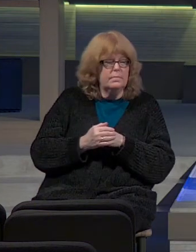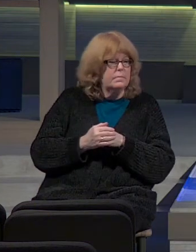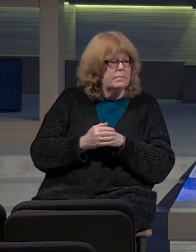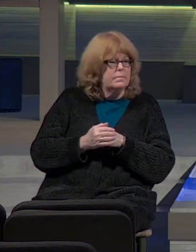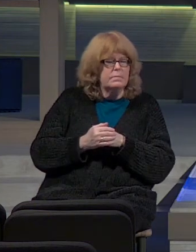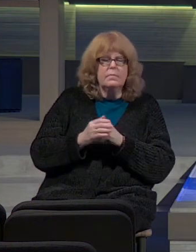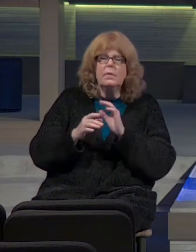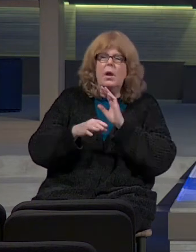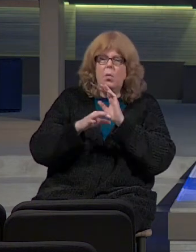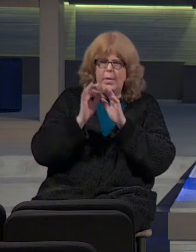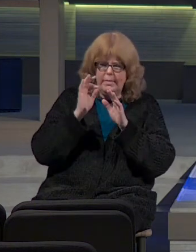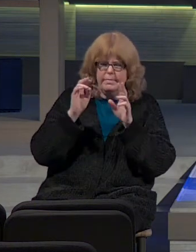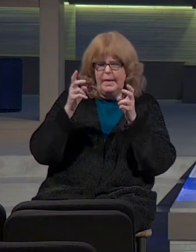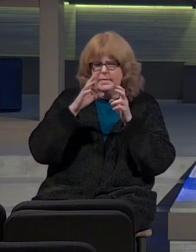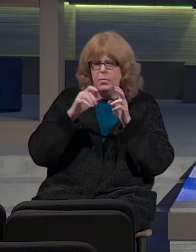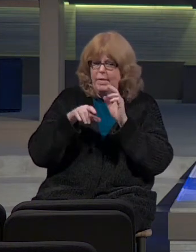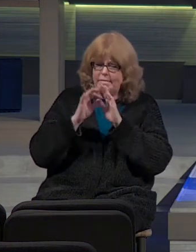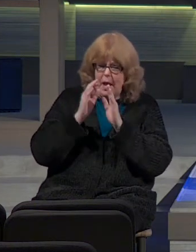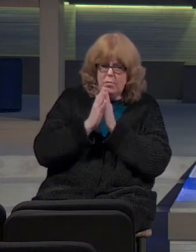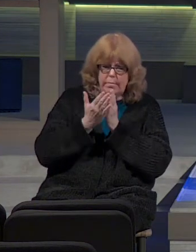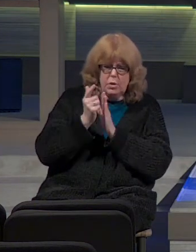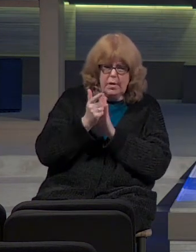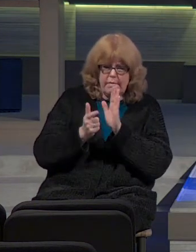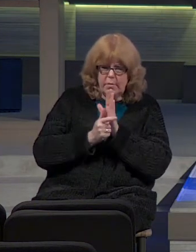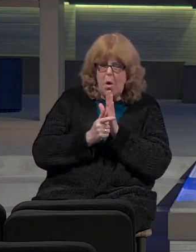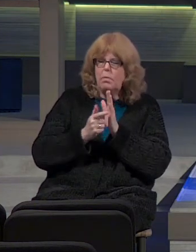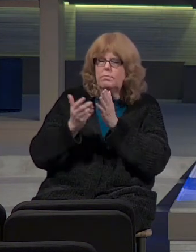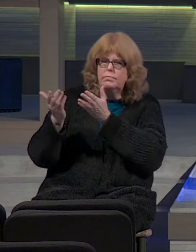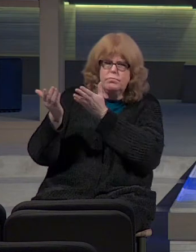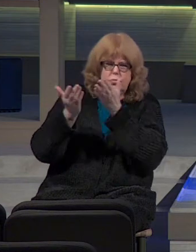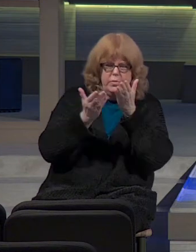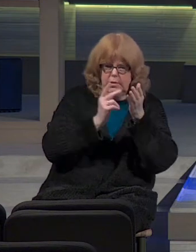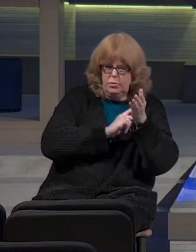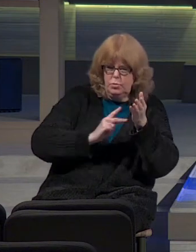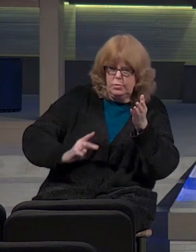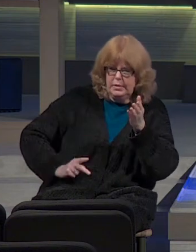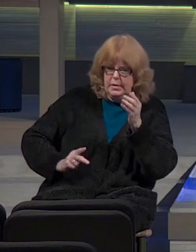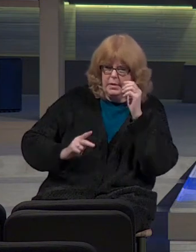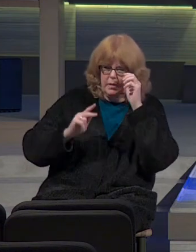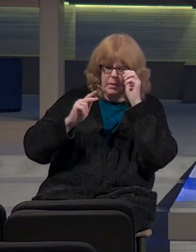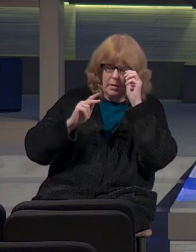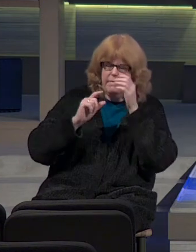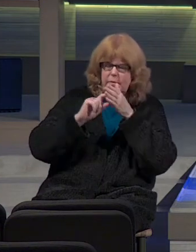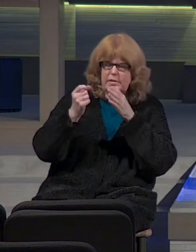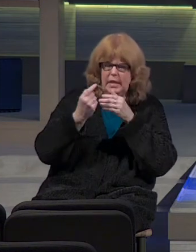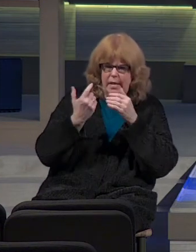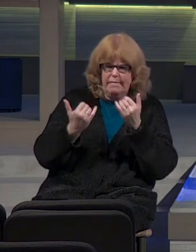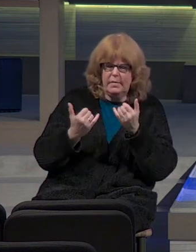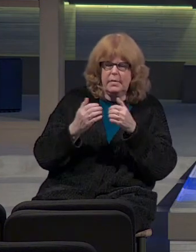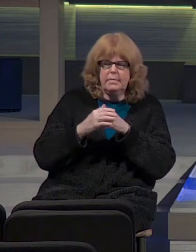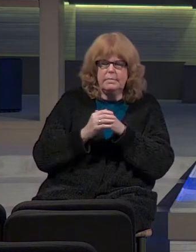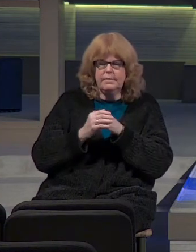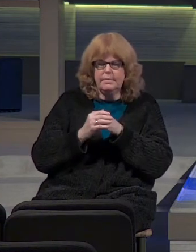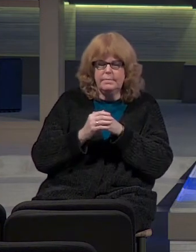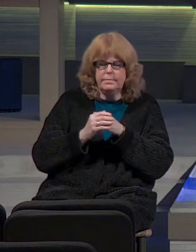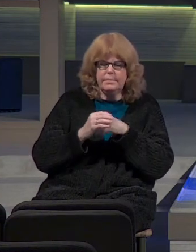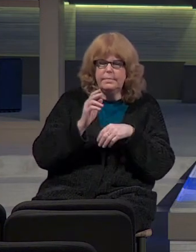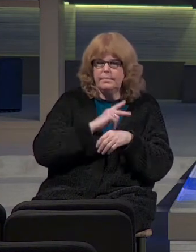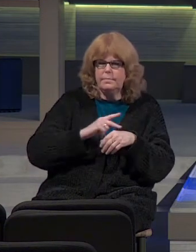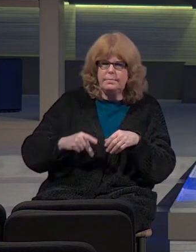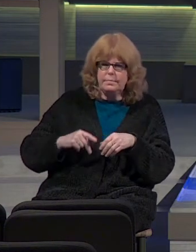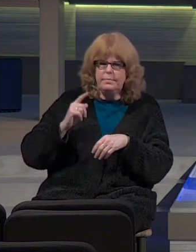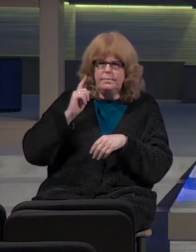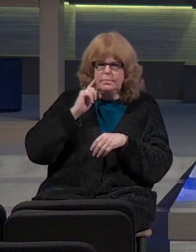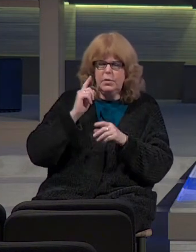We found the book of the law. The book of the law gets taken to the king. I am in verse 11 now. When the king